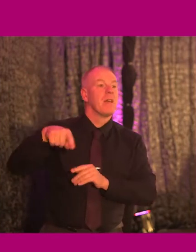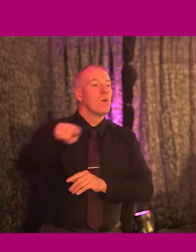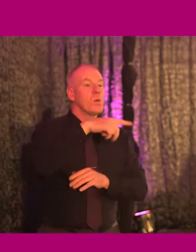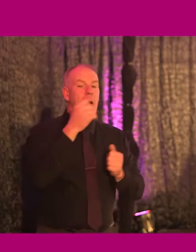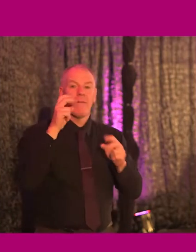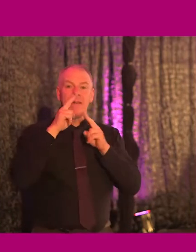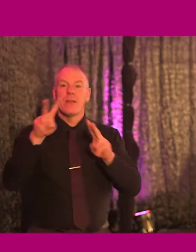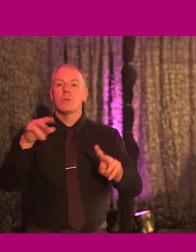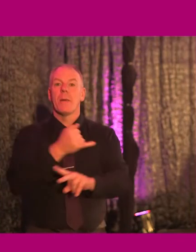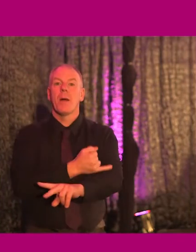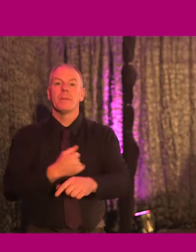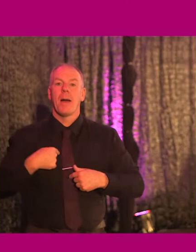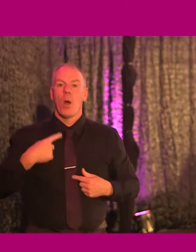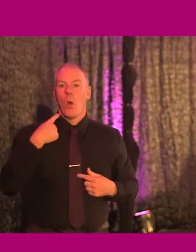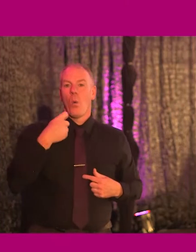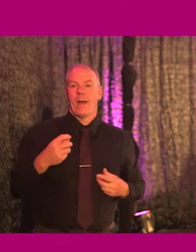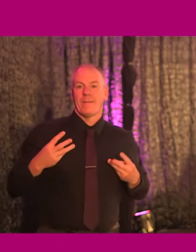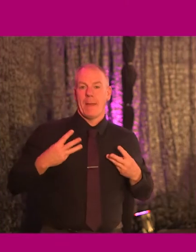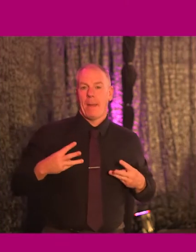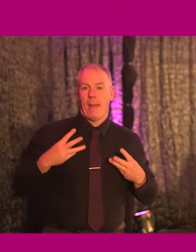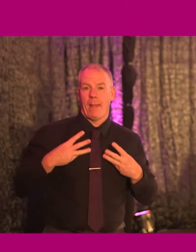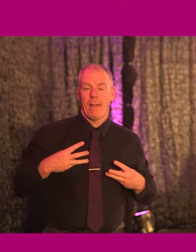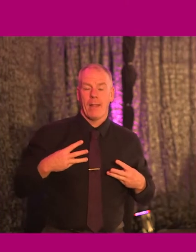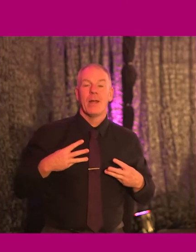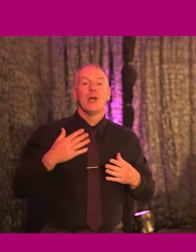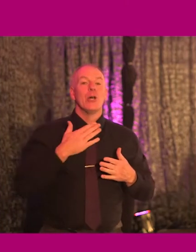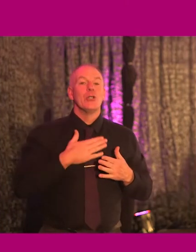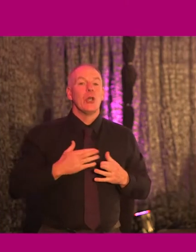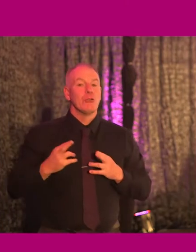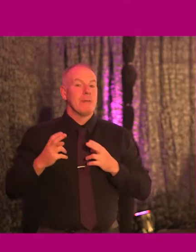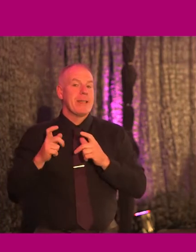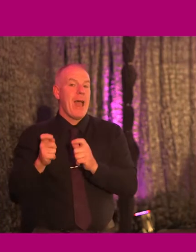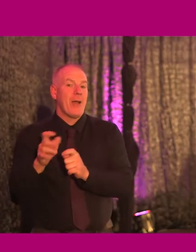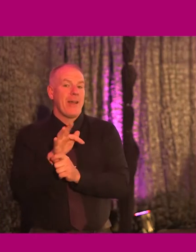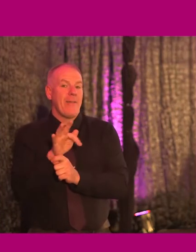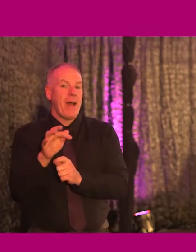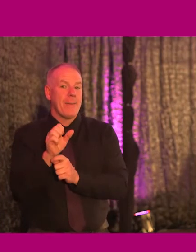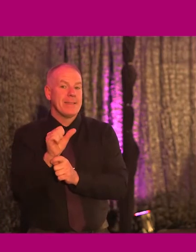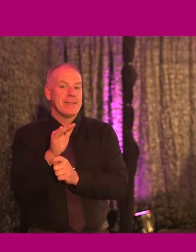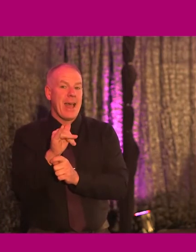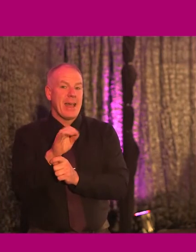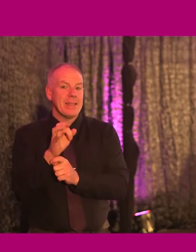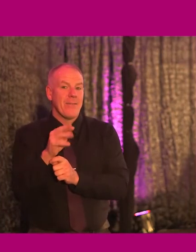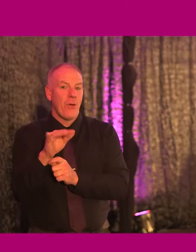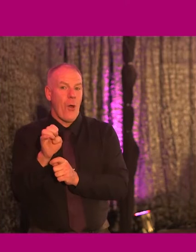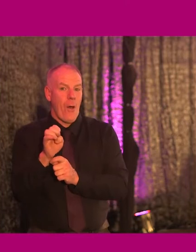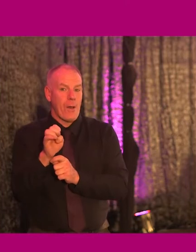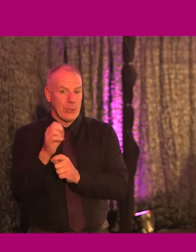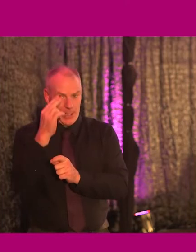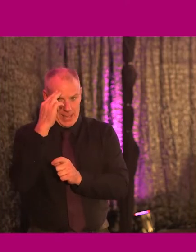I am a white female. I have actually just retired from Salesforce. So, that will give a sense of my age.